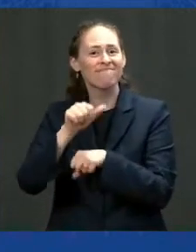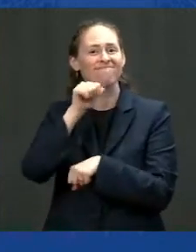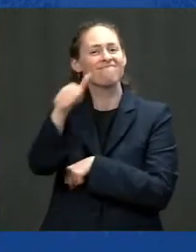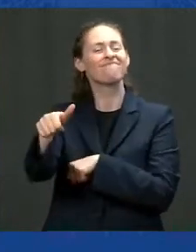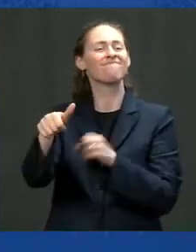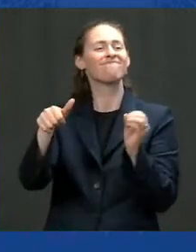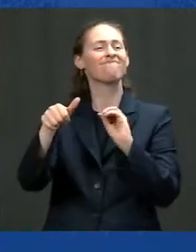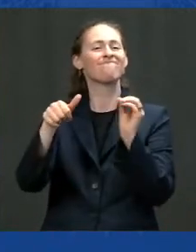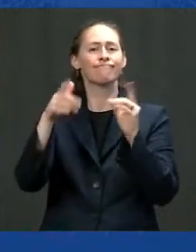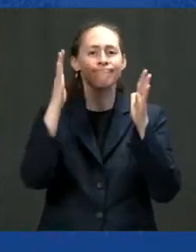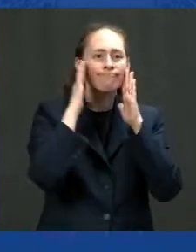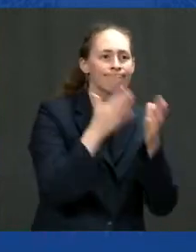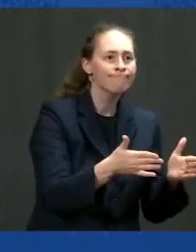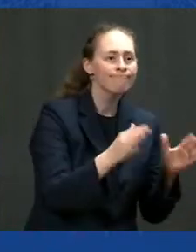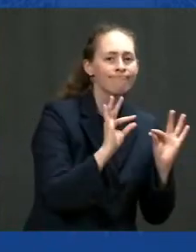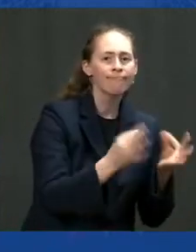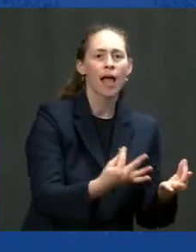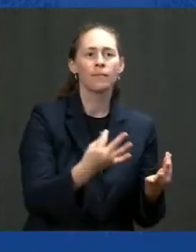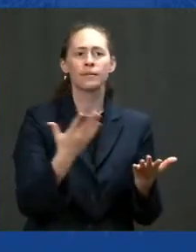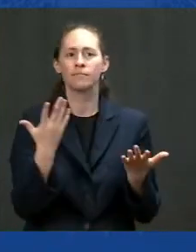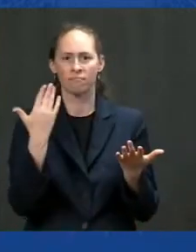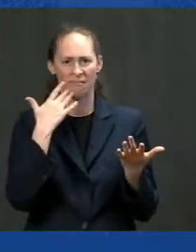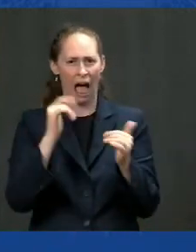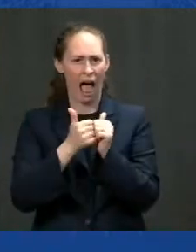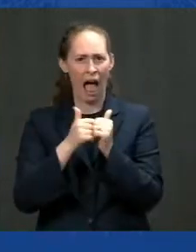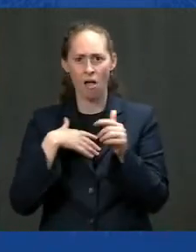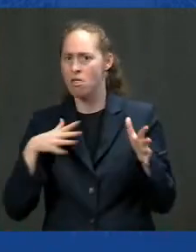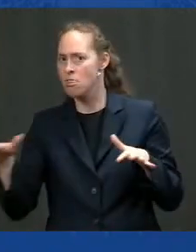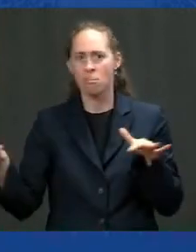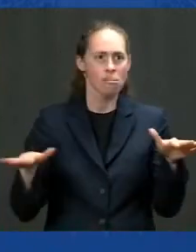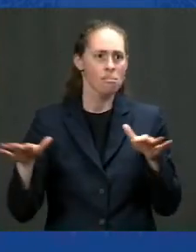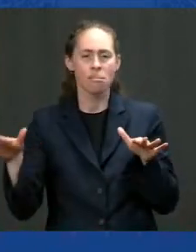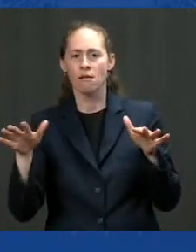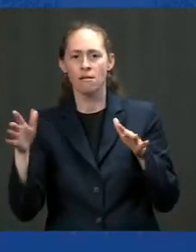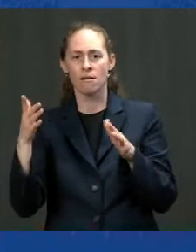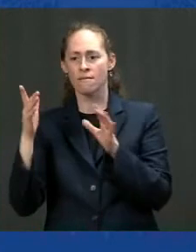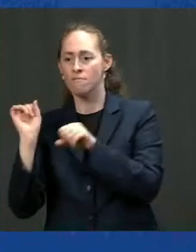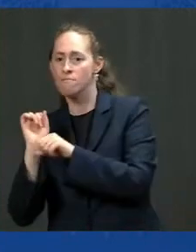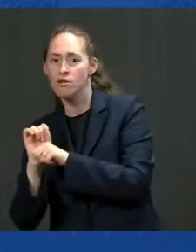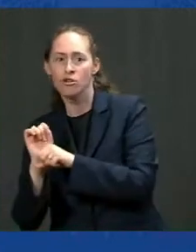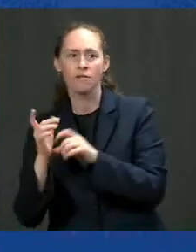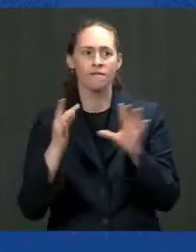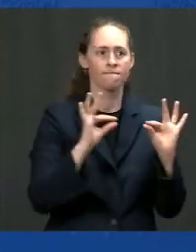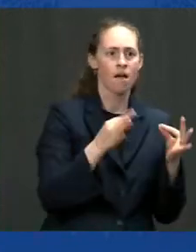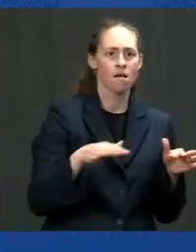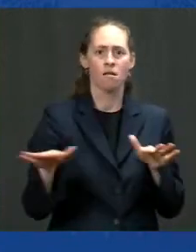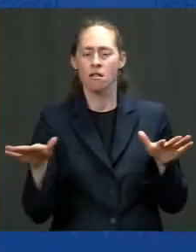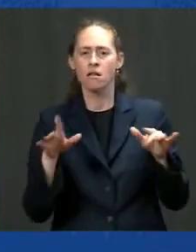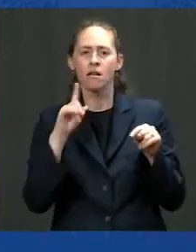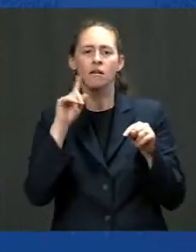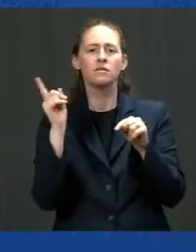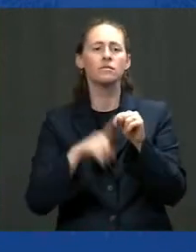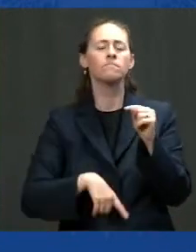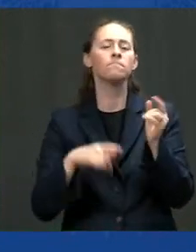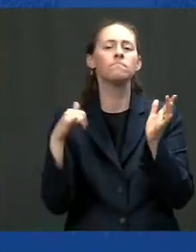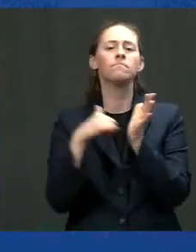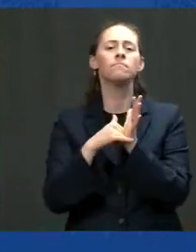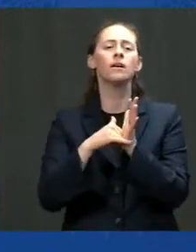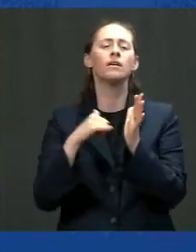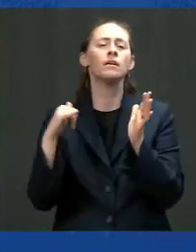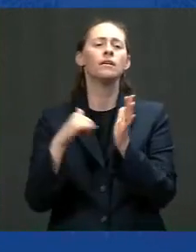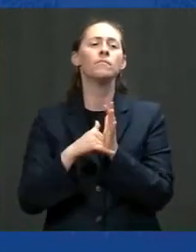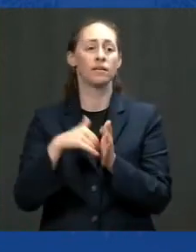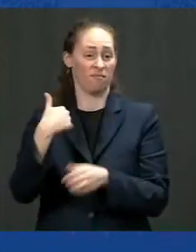get go back to their jobs because they have no one to take care of their children they can't afford it i was a single dad